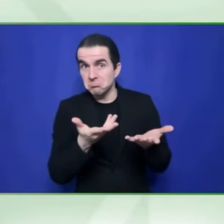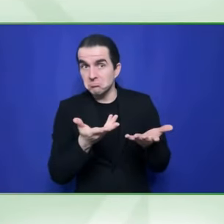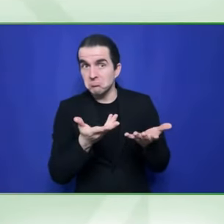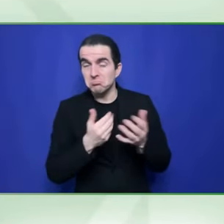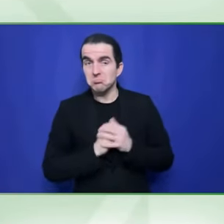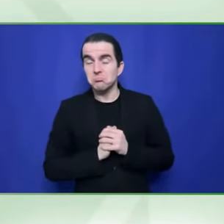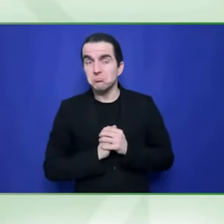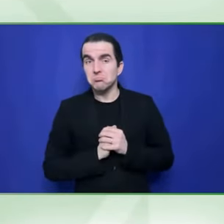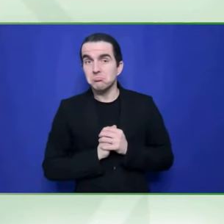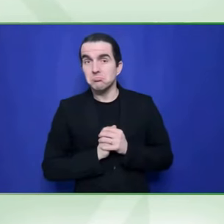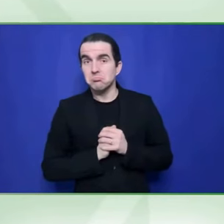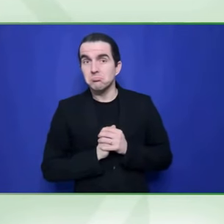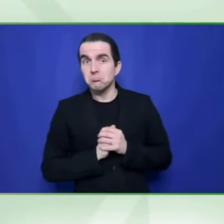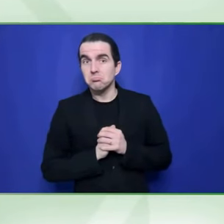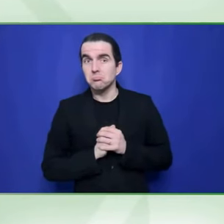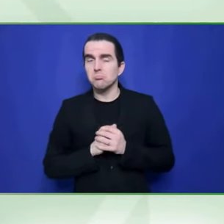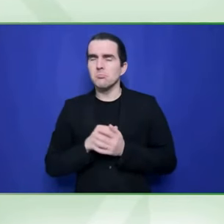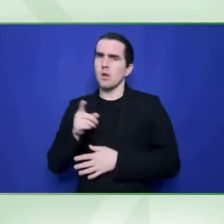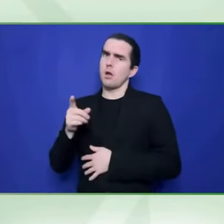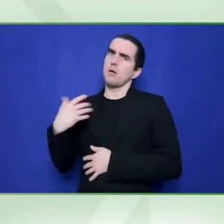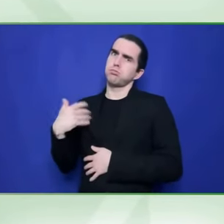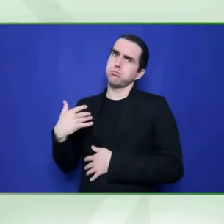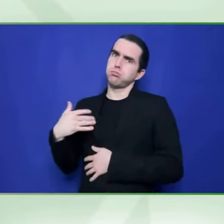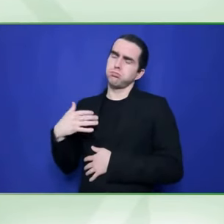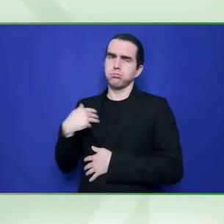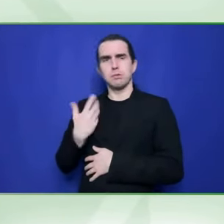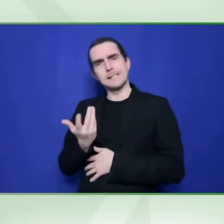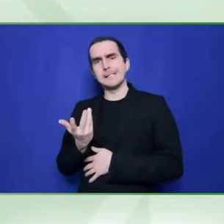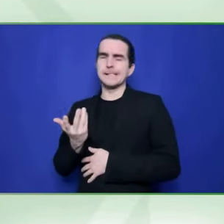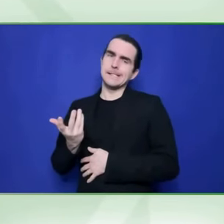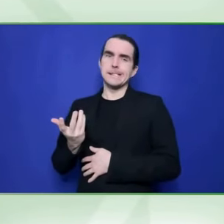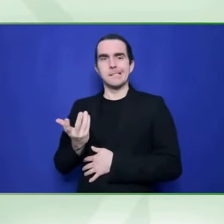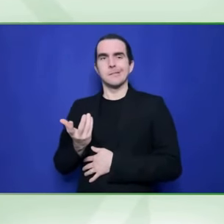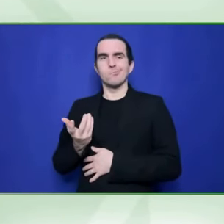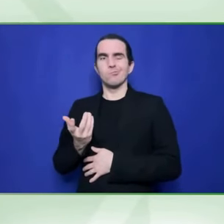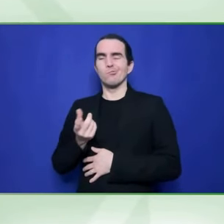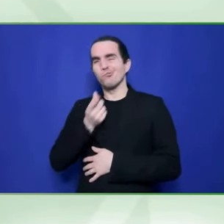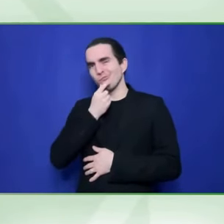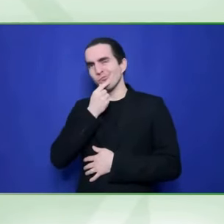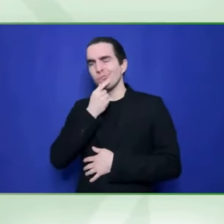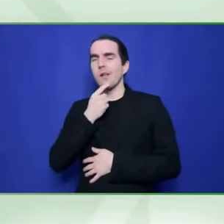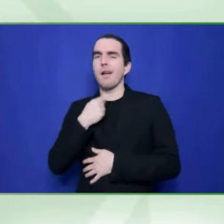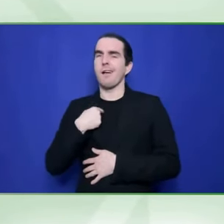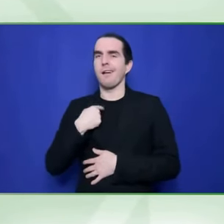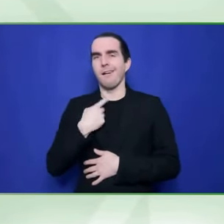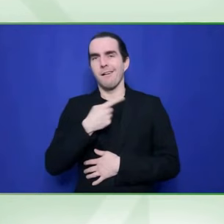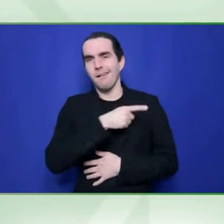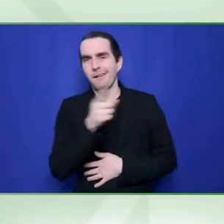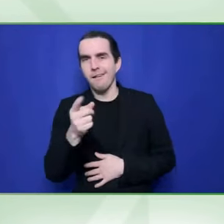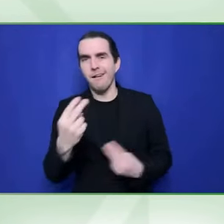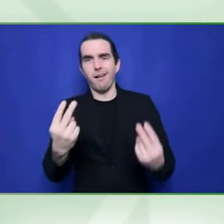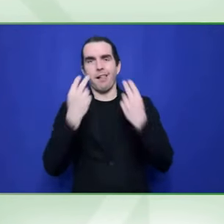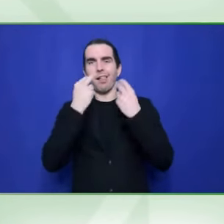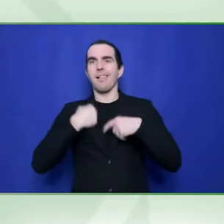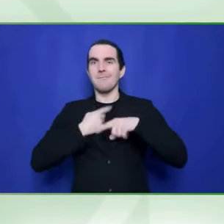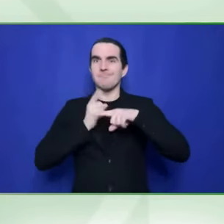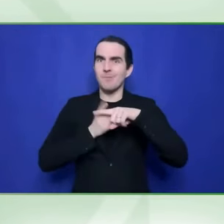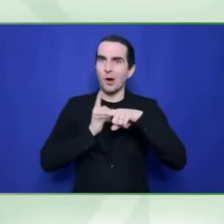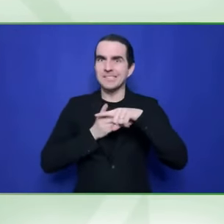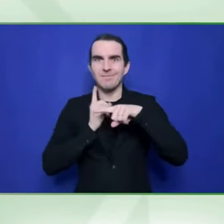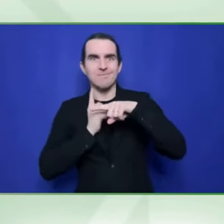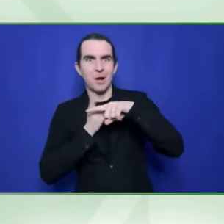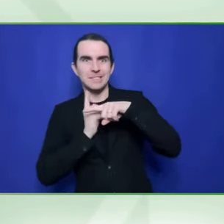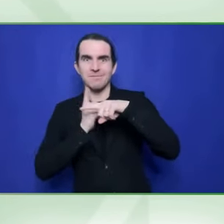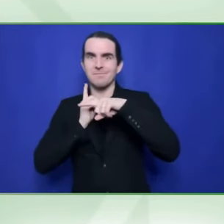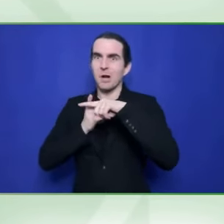see me behind closed doors when I'm like gritting my teeth saying, not enough, not fast enough. But I do agree